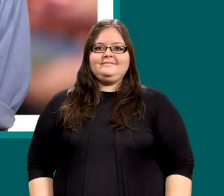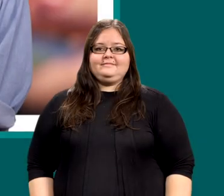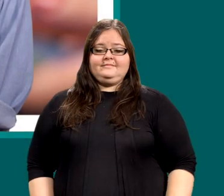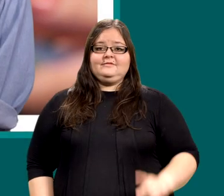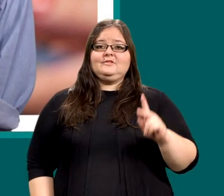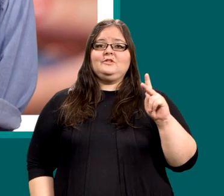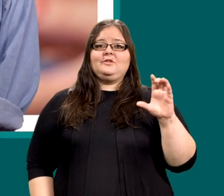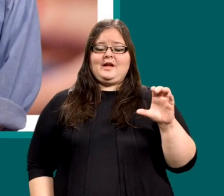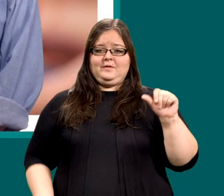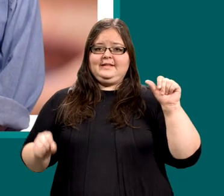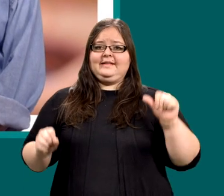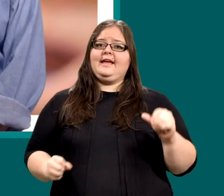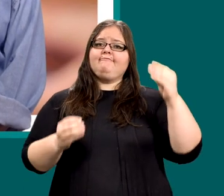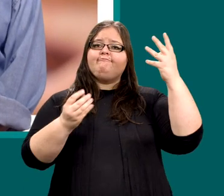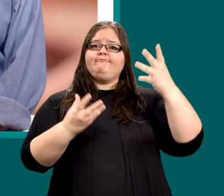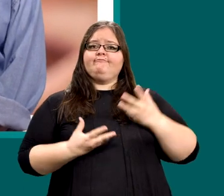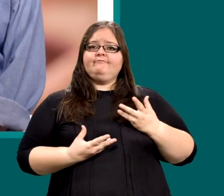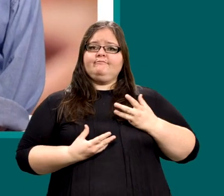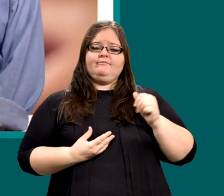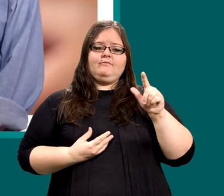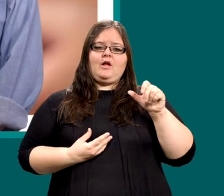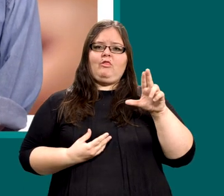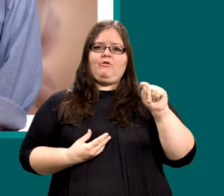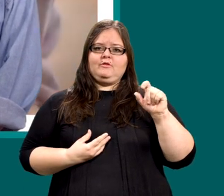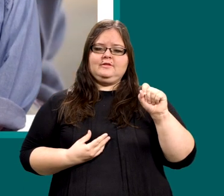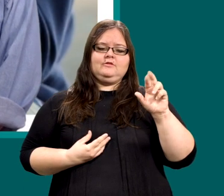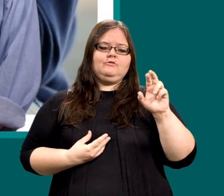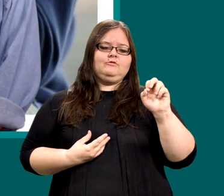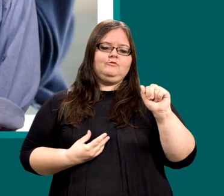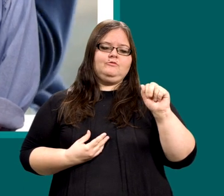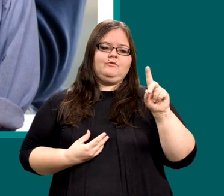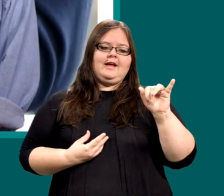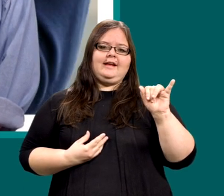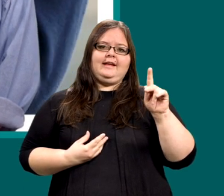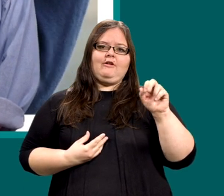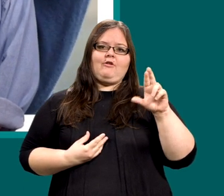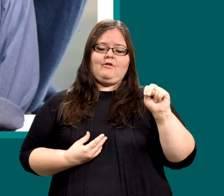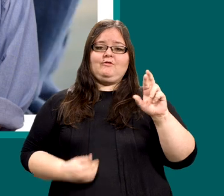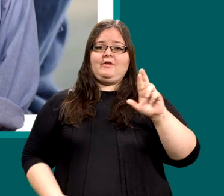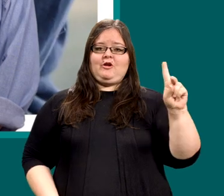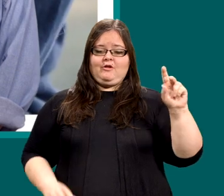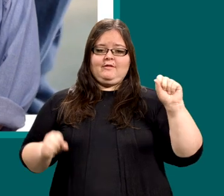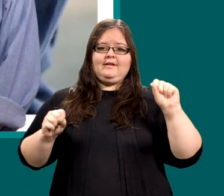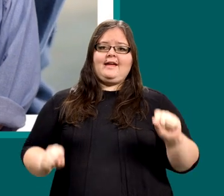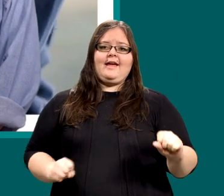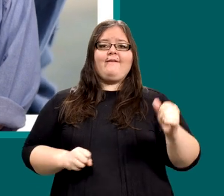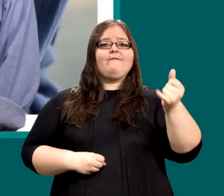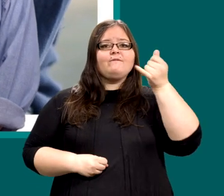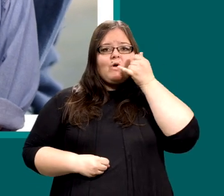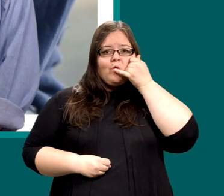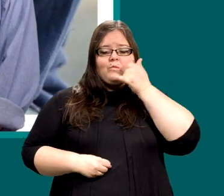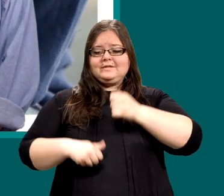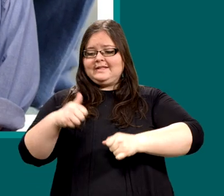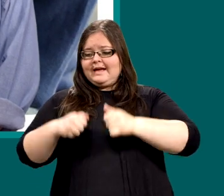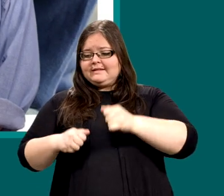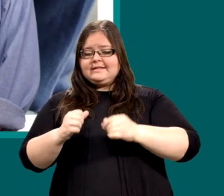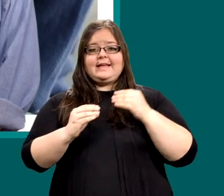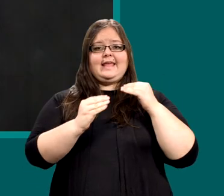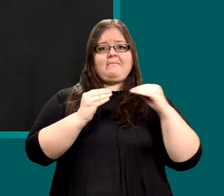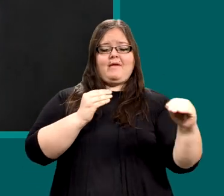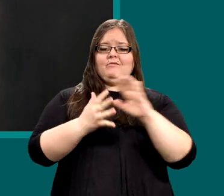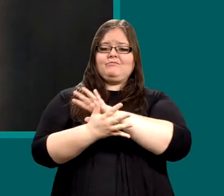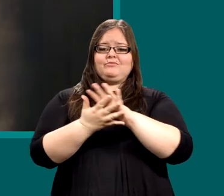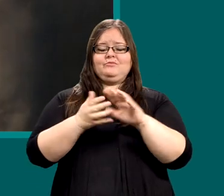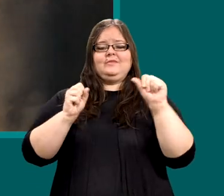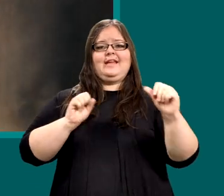In Kern County you can receive public safety alerts through Ready Kern which can contact you by landline, cell phone, text and email.